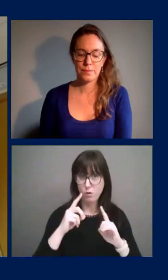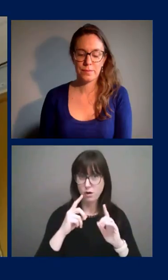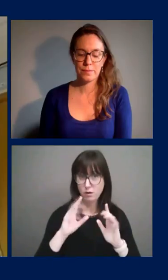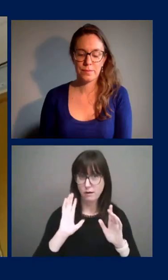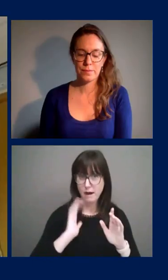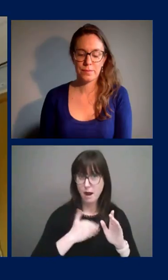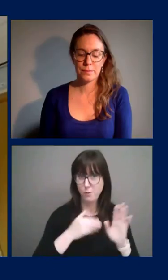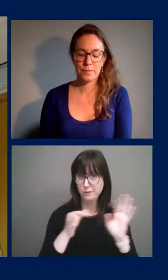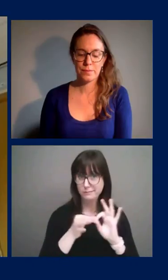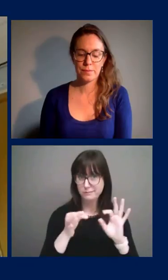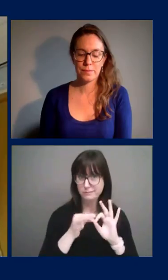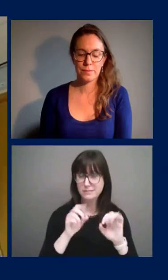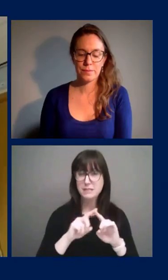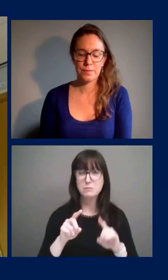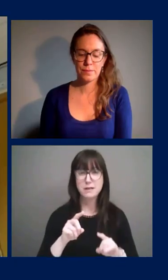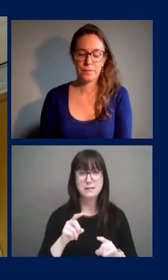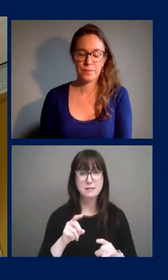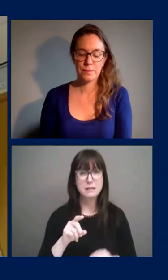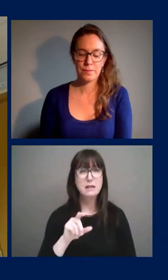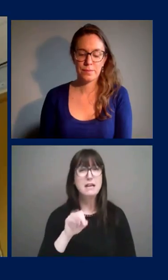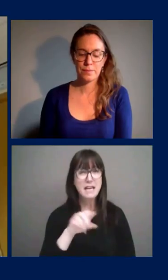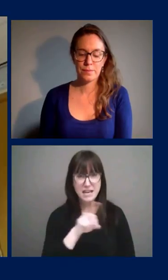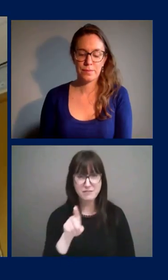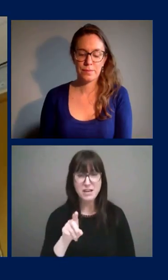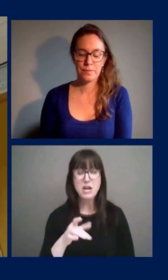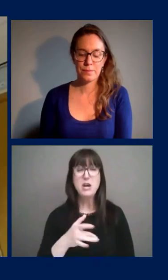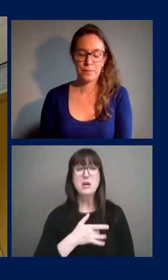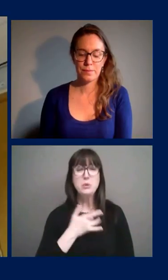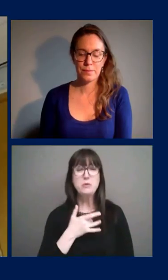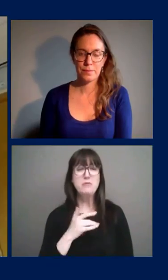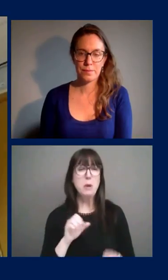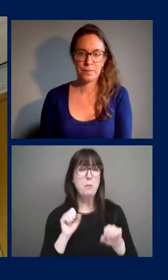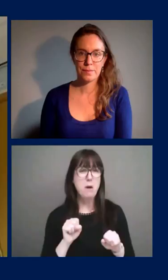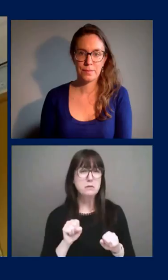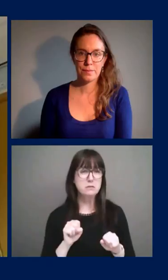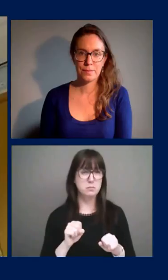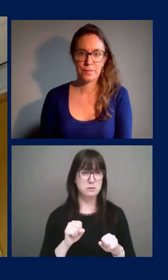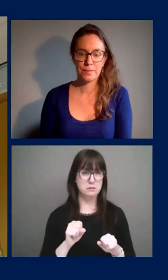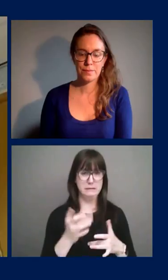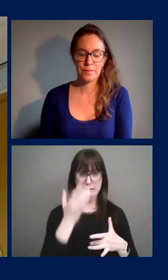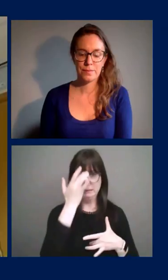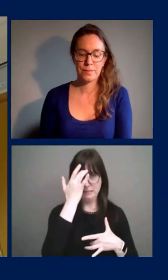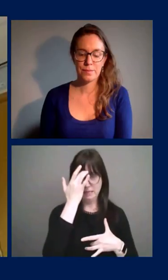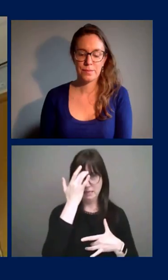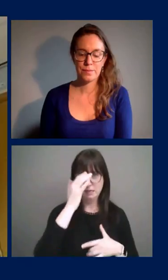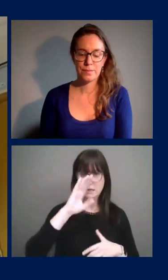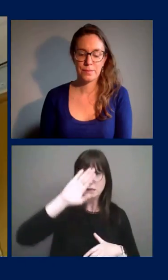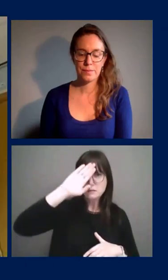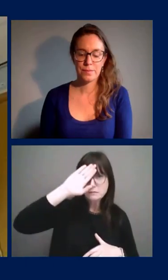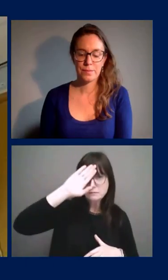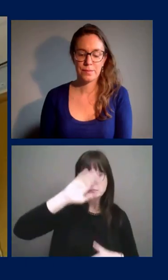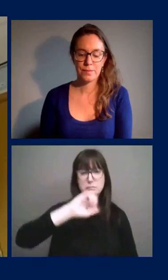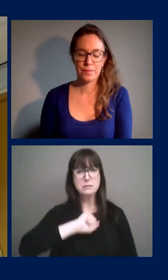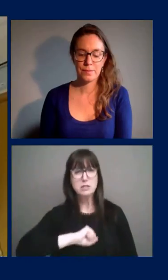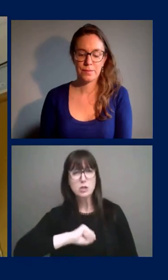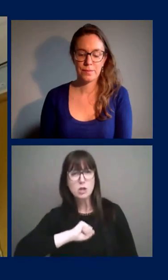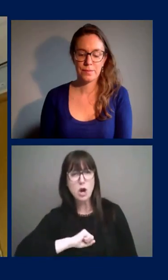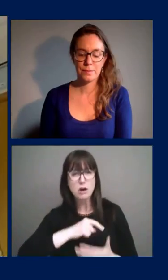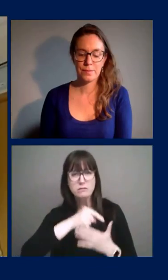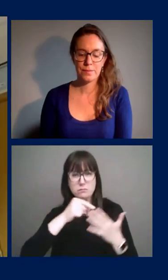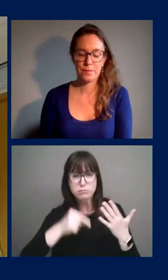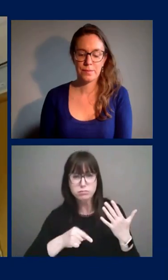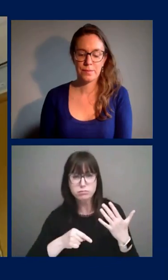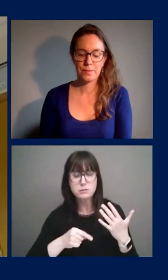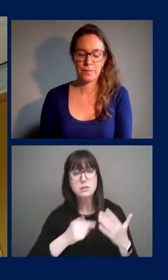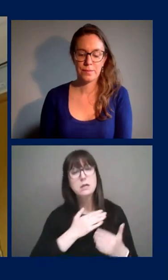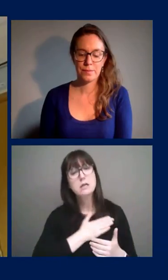do ask people who have symptoms that could be COVID-19 infection to present for assessment. Um, this, this is